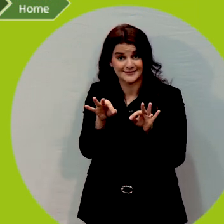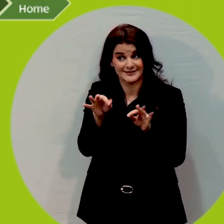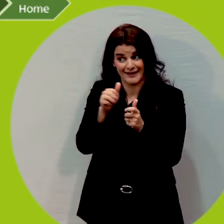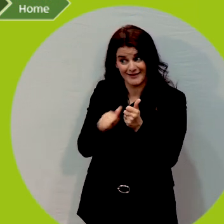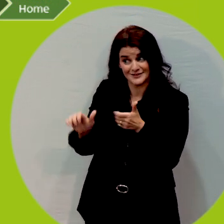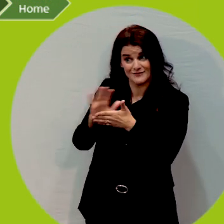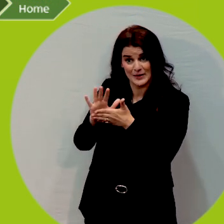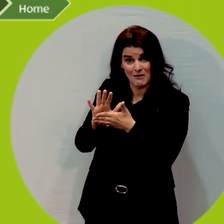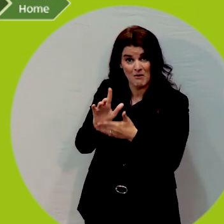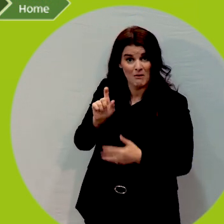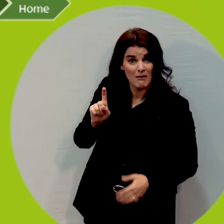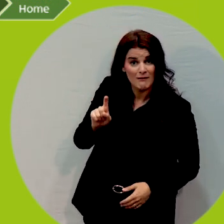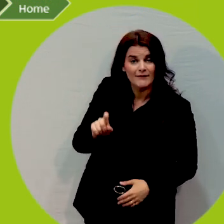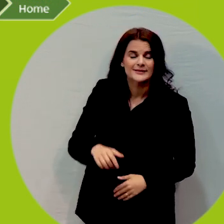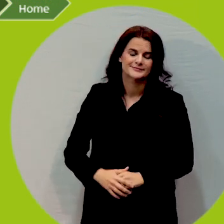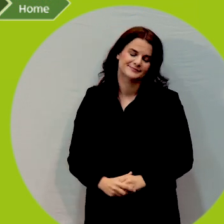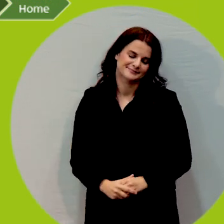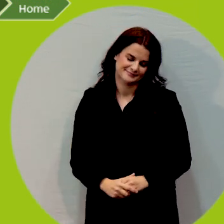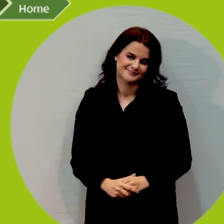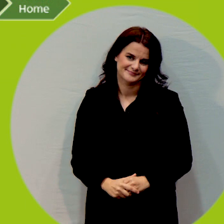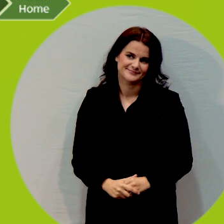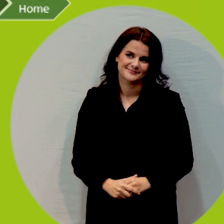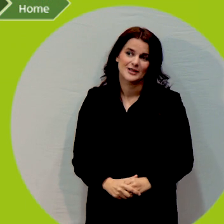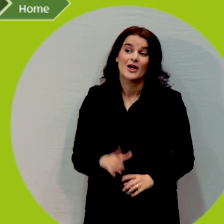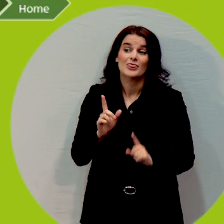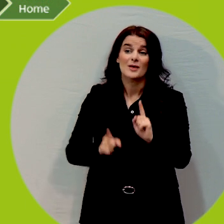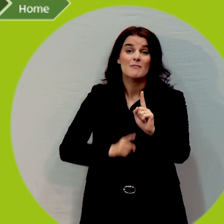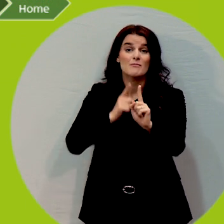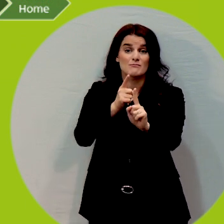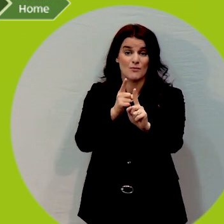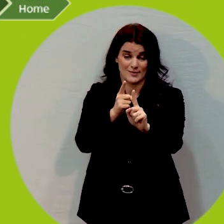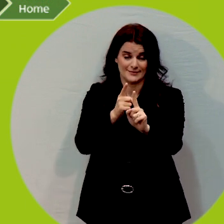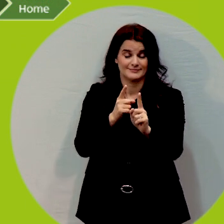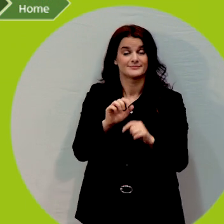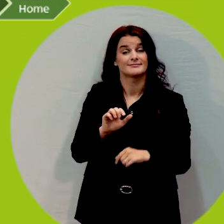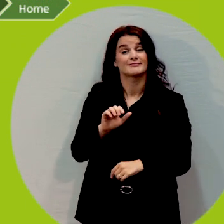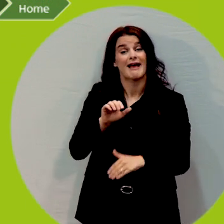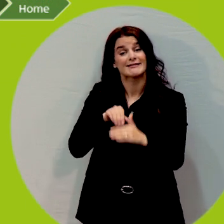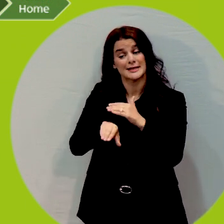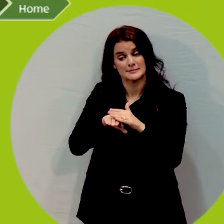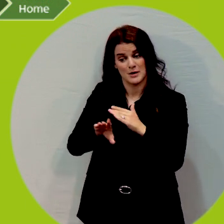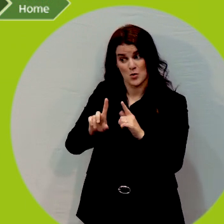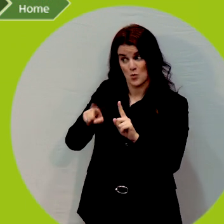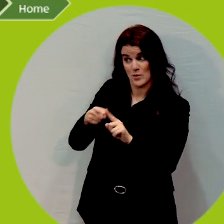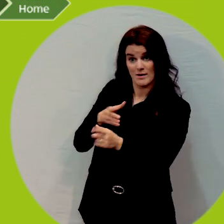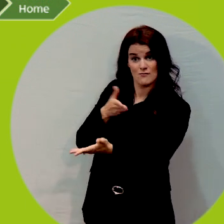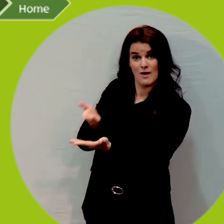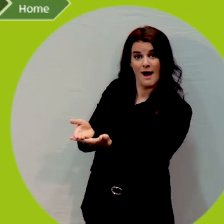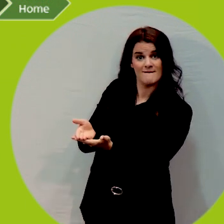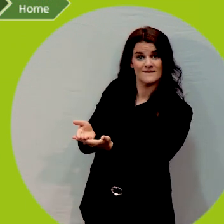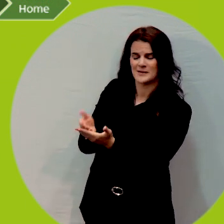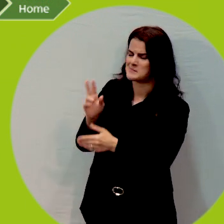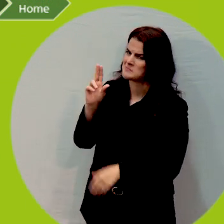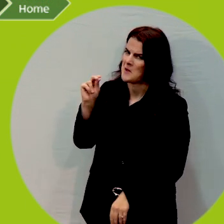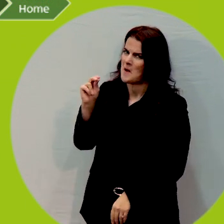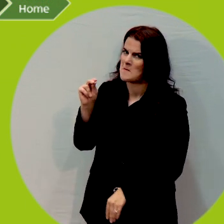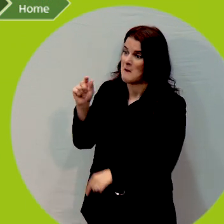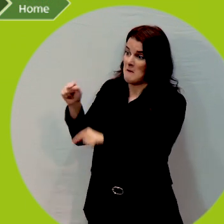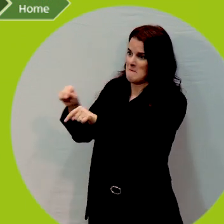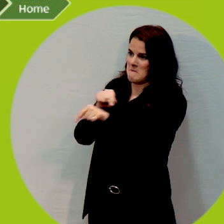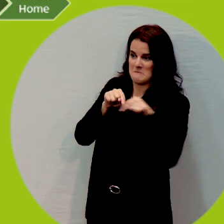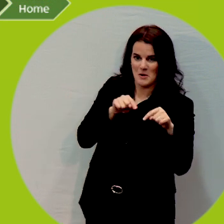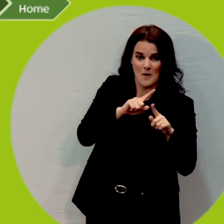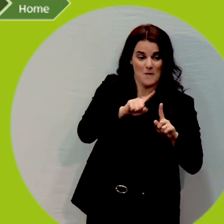So the point is accessibility is not when you arrive. Accessibility is from